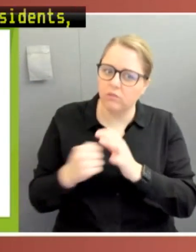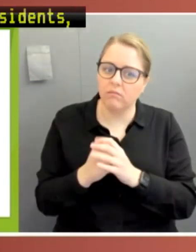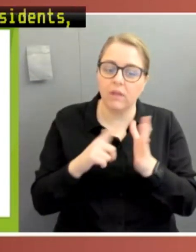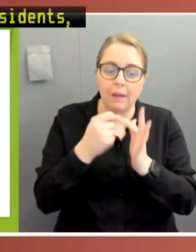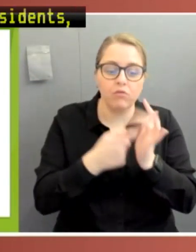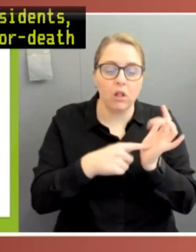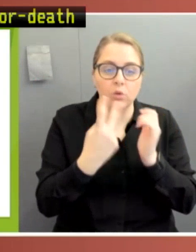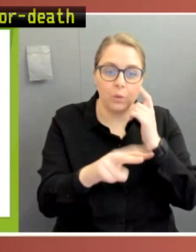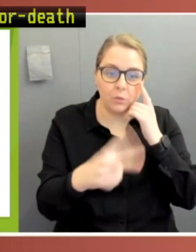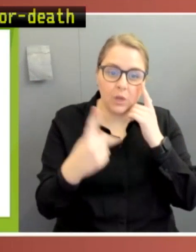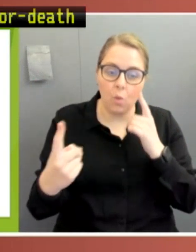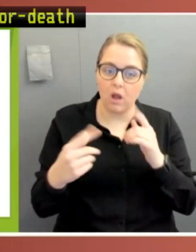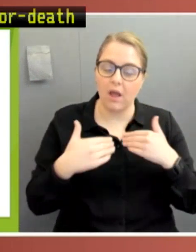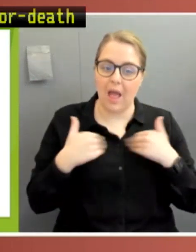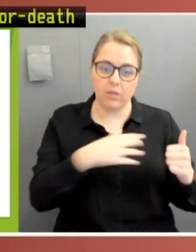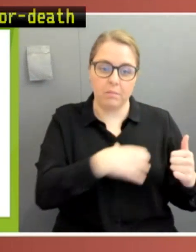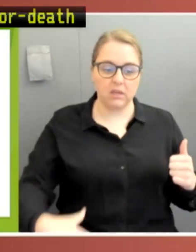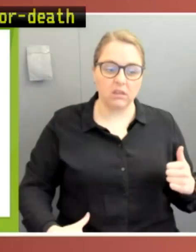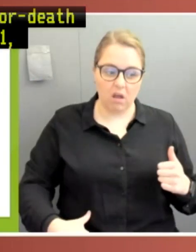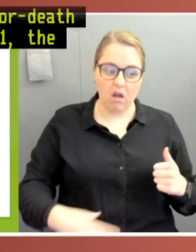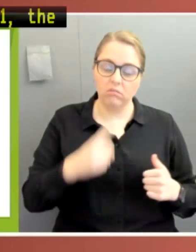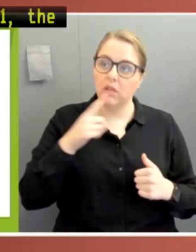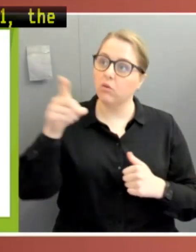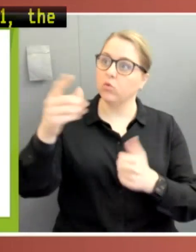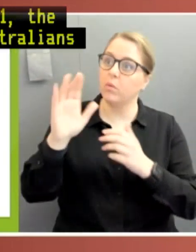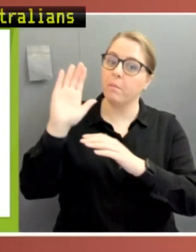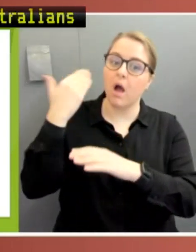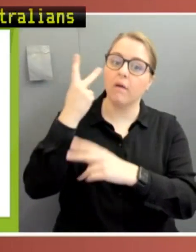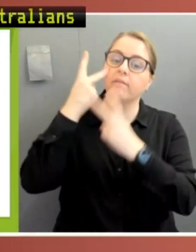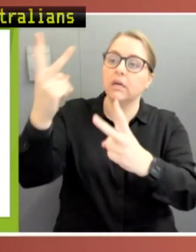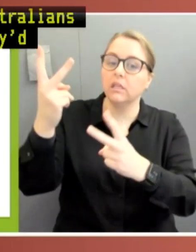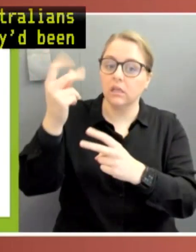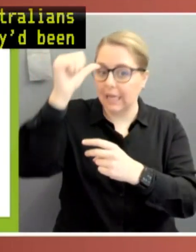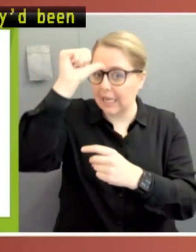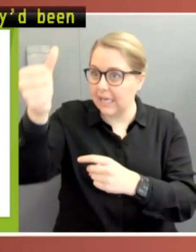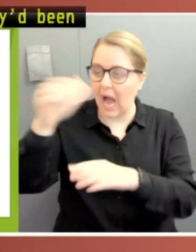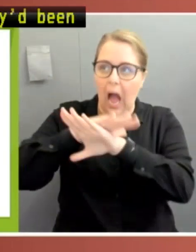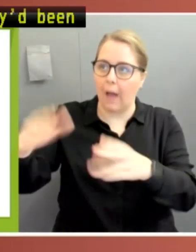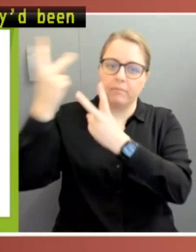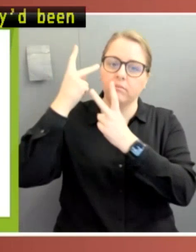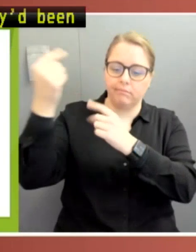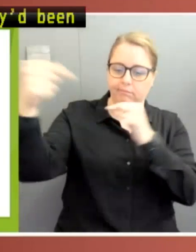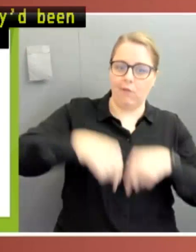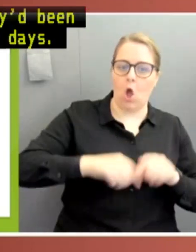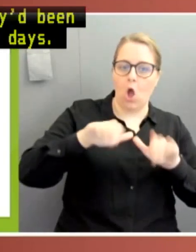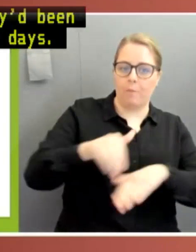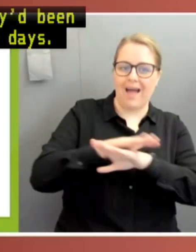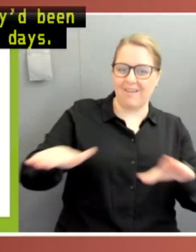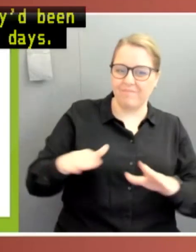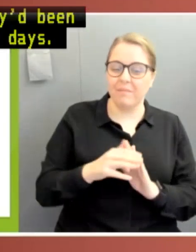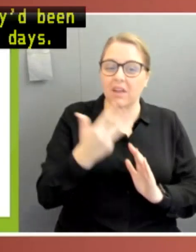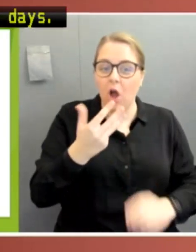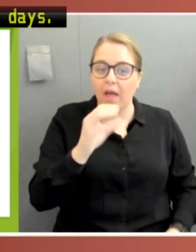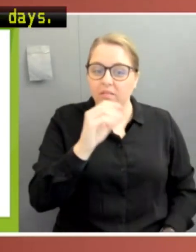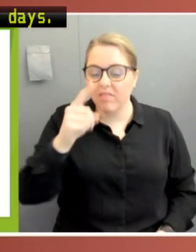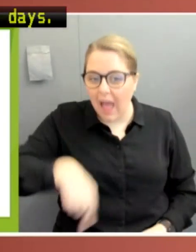the Health Minister banned Australians from returning home if they'd been in India over the prior 14 days. This stranded 9,000 citizens who faced the choice of navigating the pandemic in India